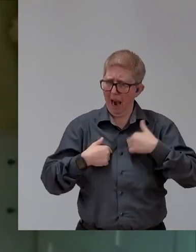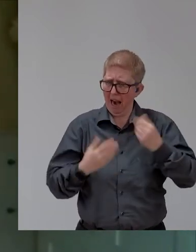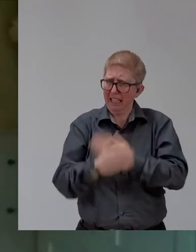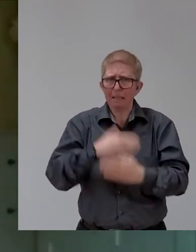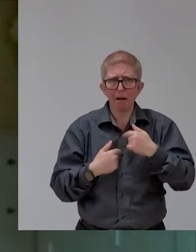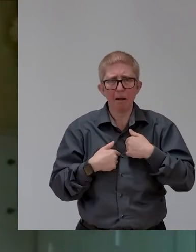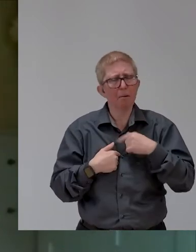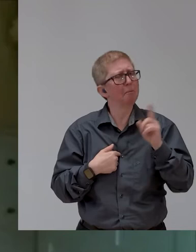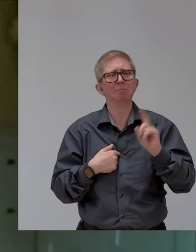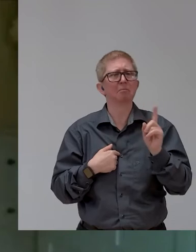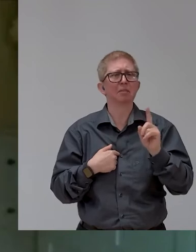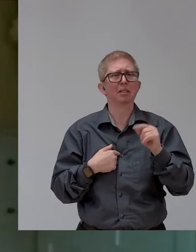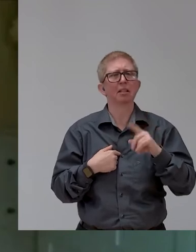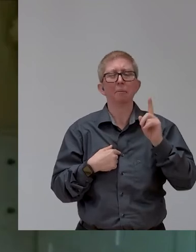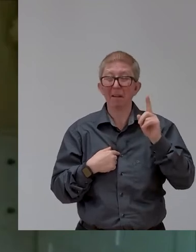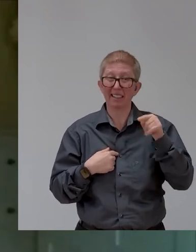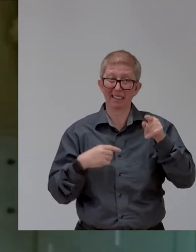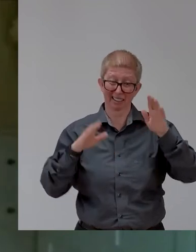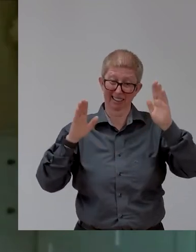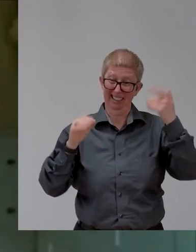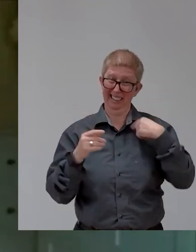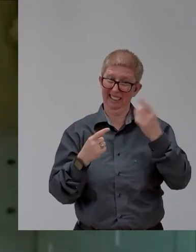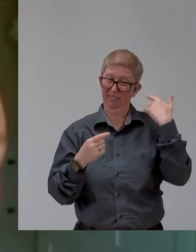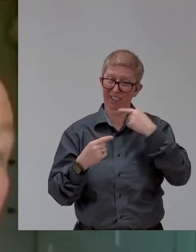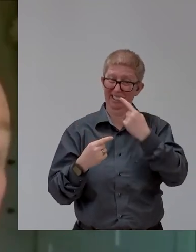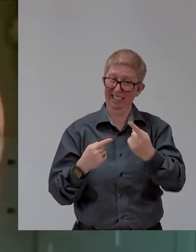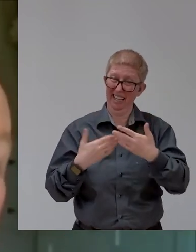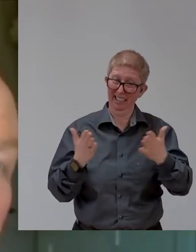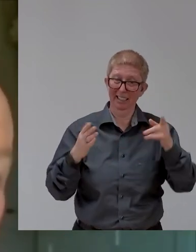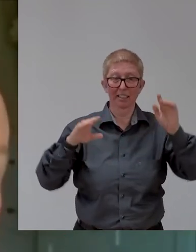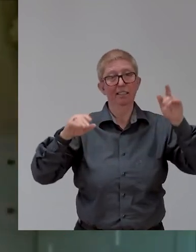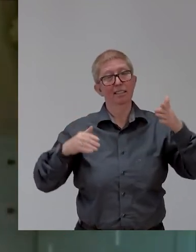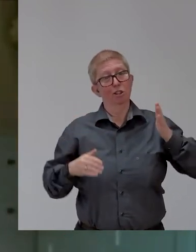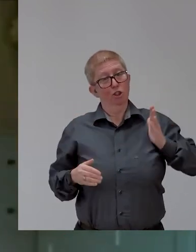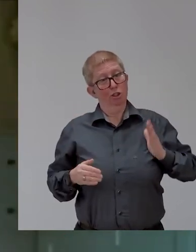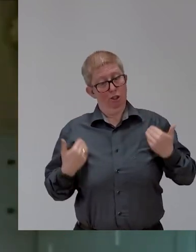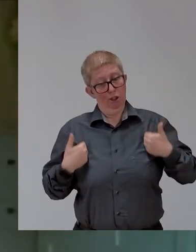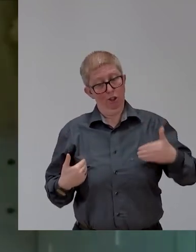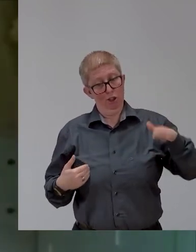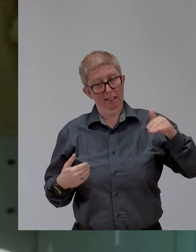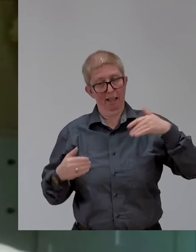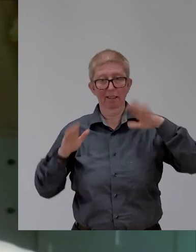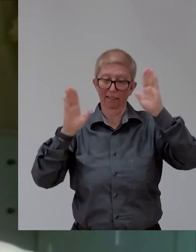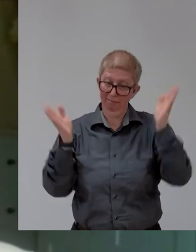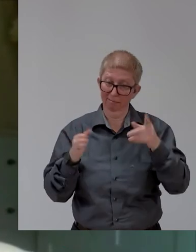addressing that. I'm not a woman. Um, you know, but I could still see the problem. I was losing great women. Um,